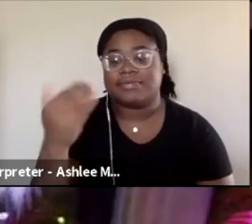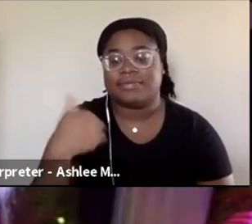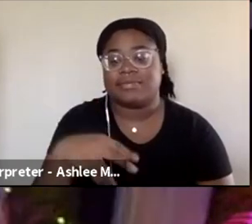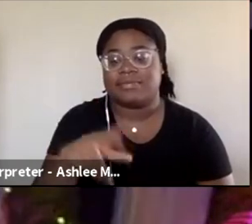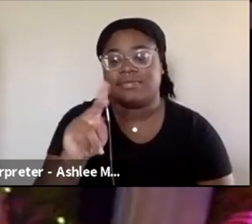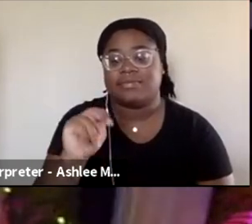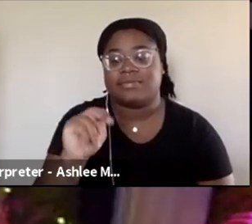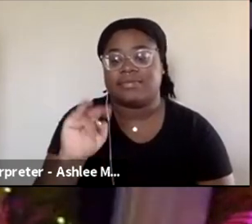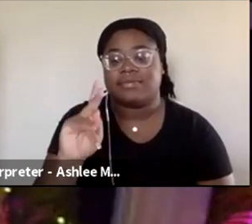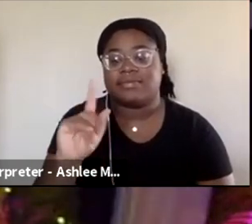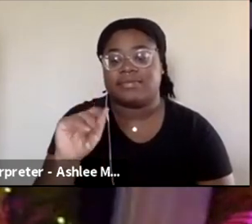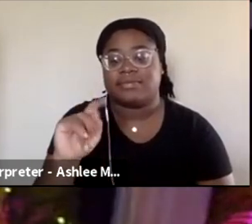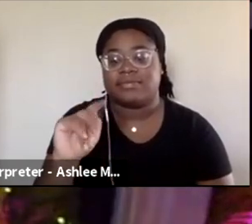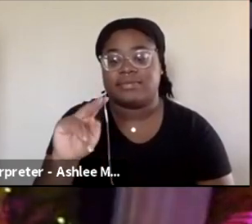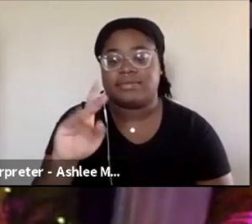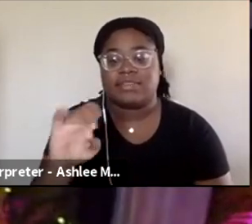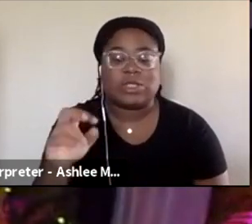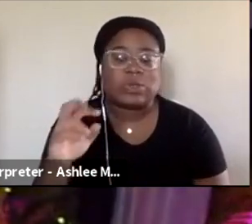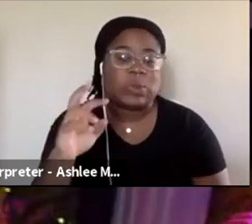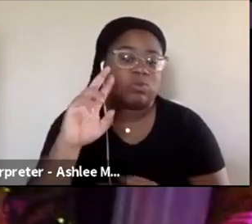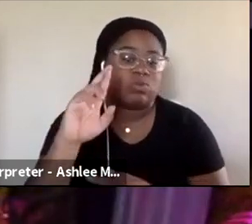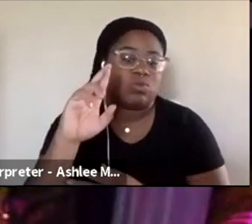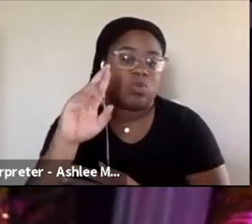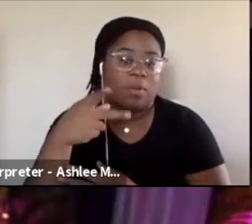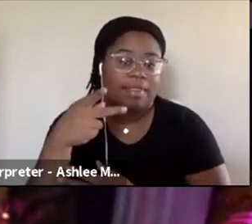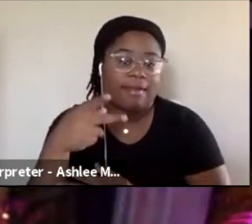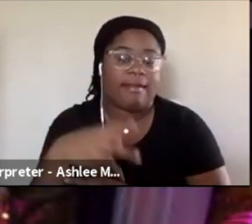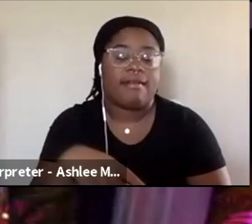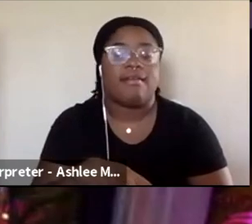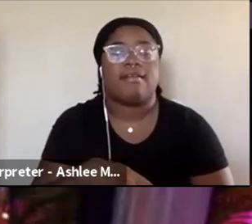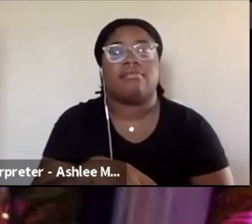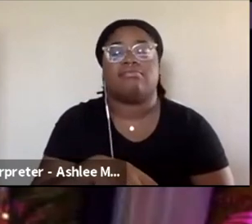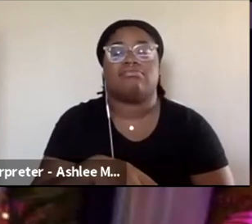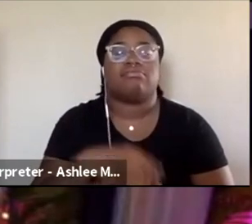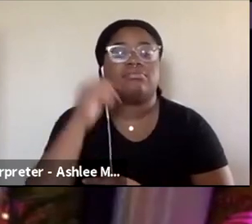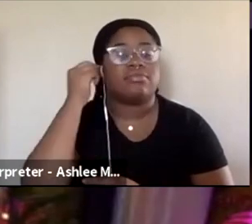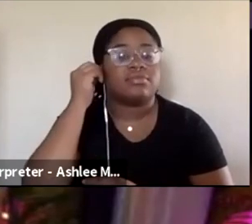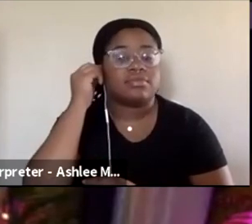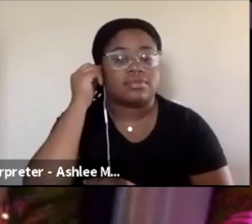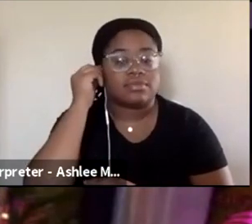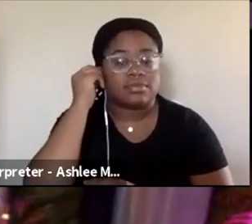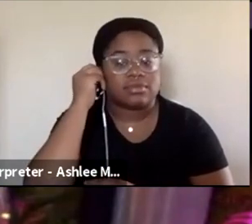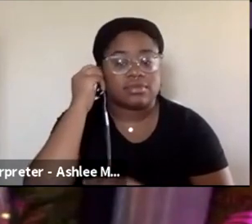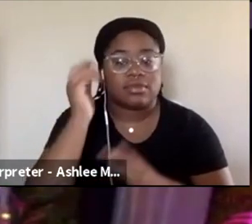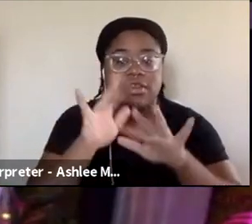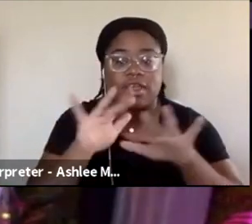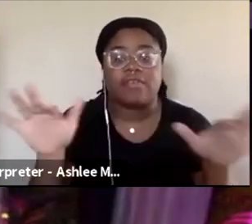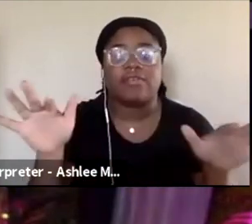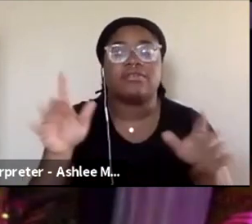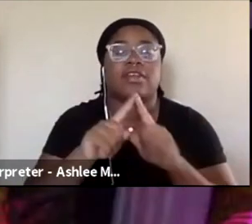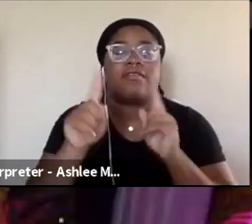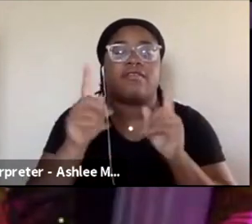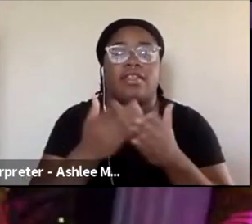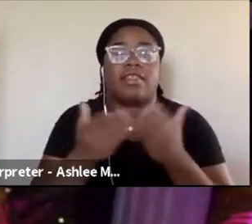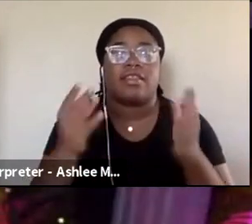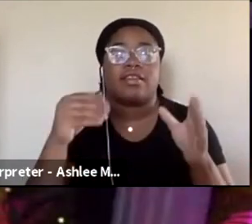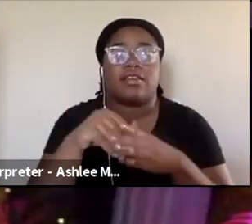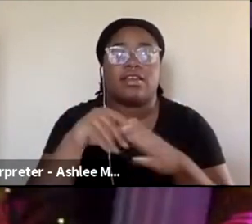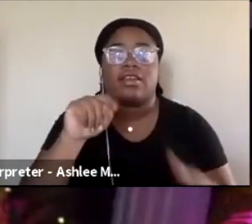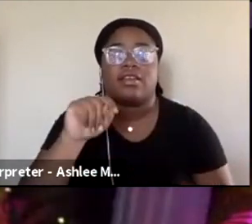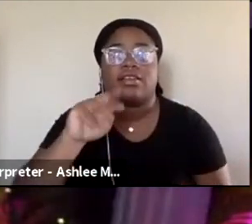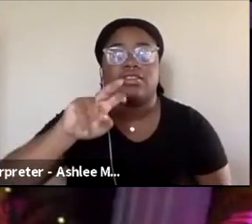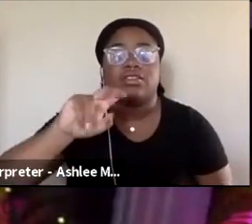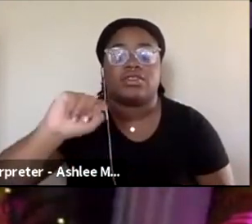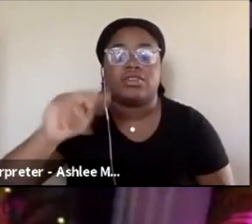I do a lot of, I do a lot of role play and a lot of just various other variety stuff on Twitch every day at twitch